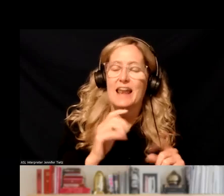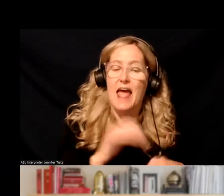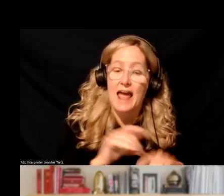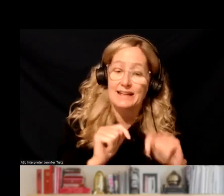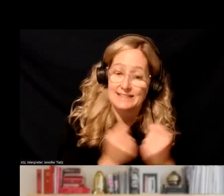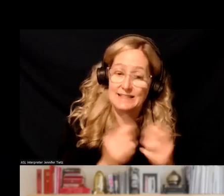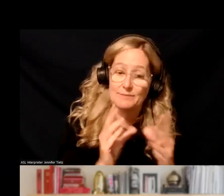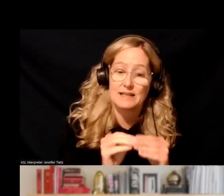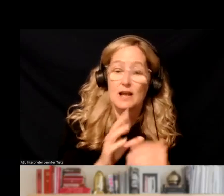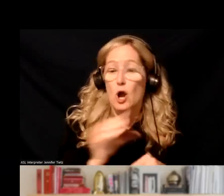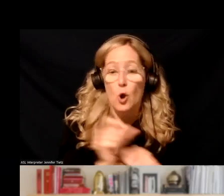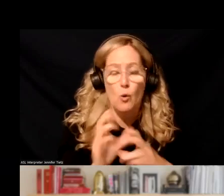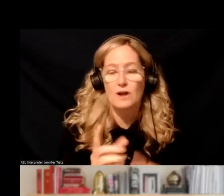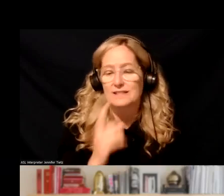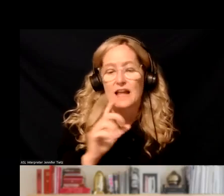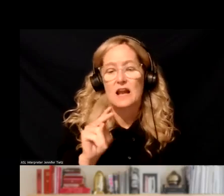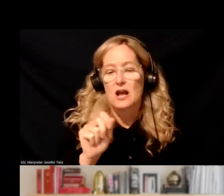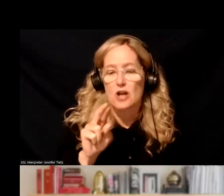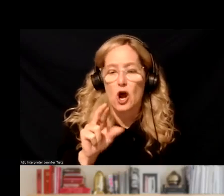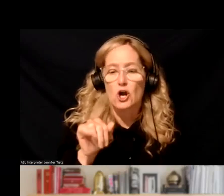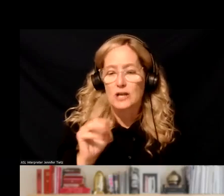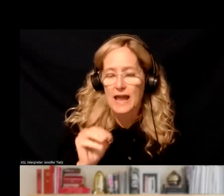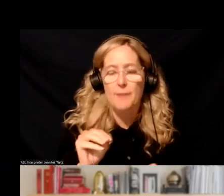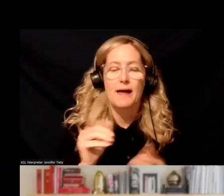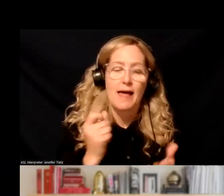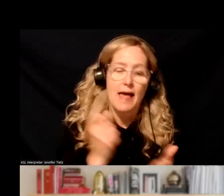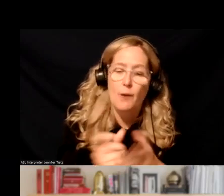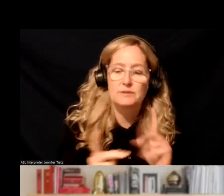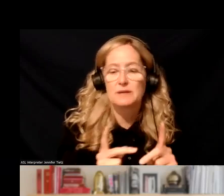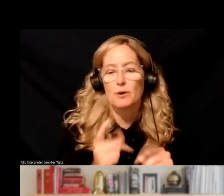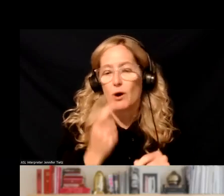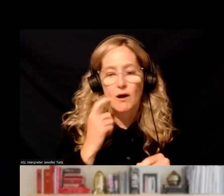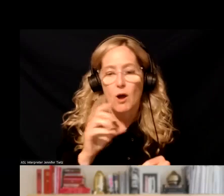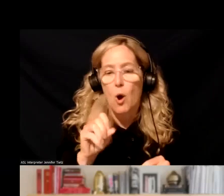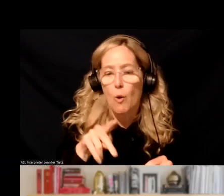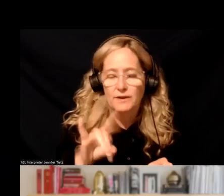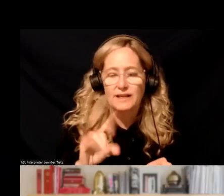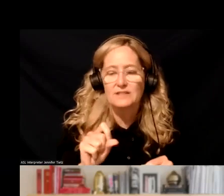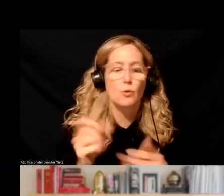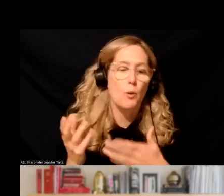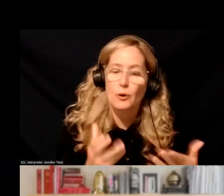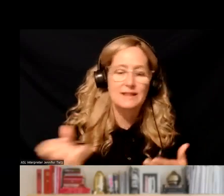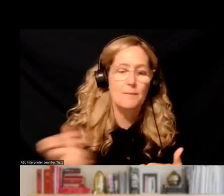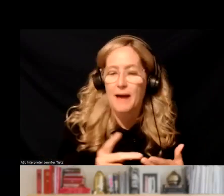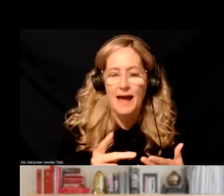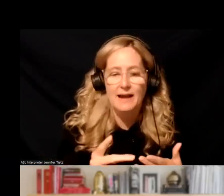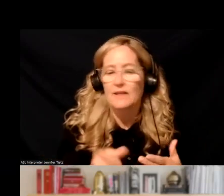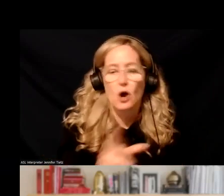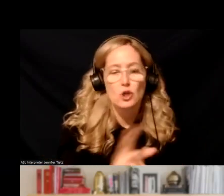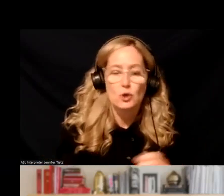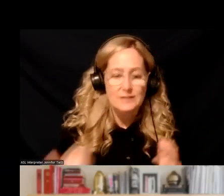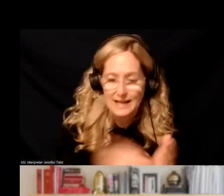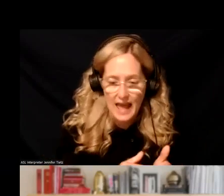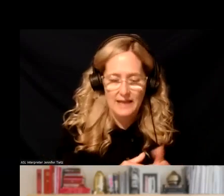um, a colleague vented that Narcan enables people, um, addicted to opioids saying, we'll bring them back and they will just use